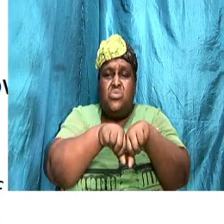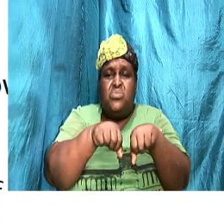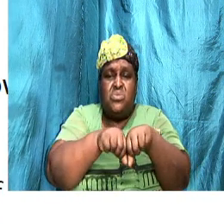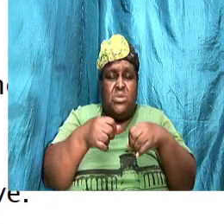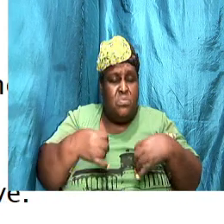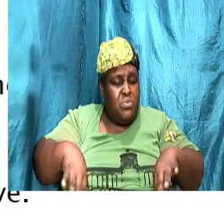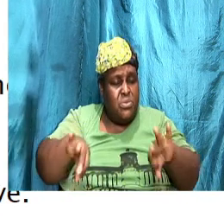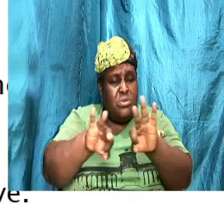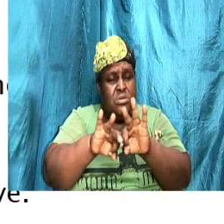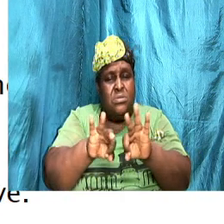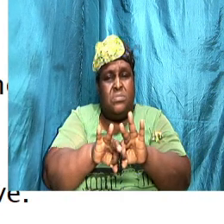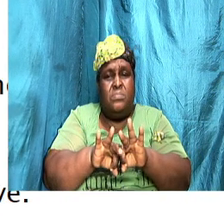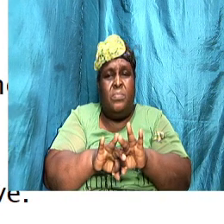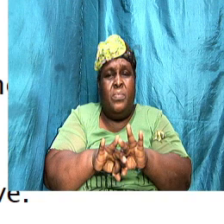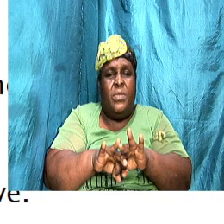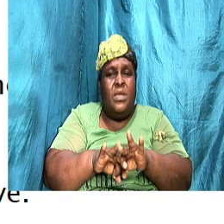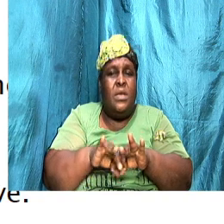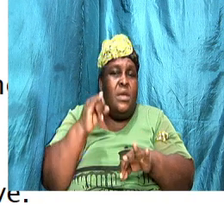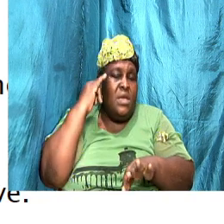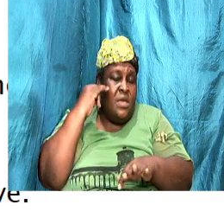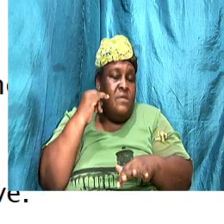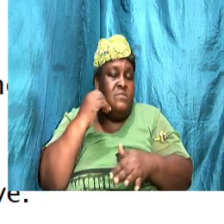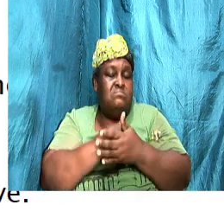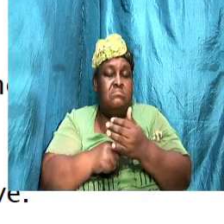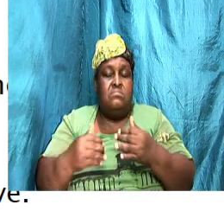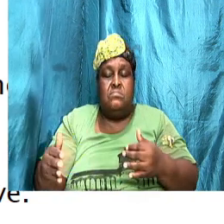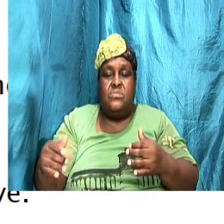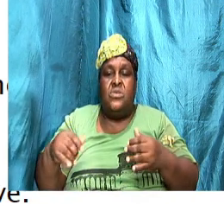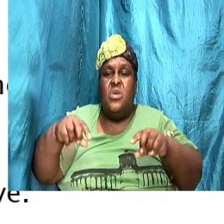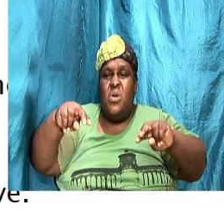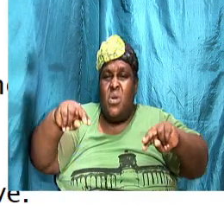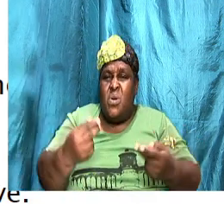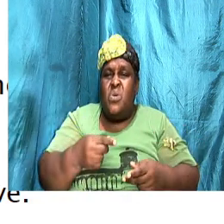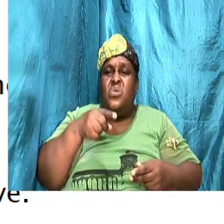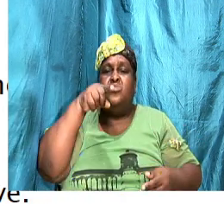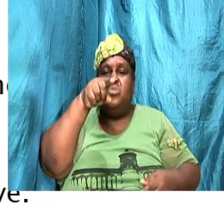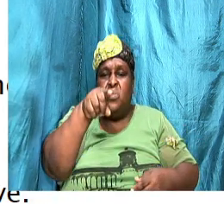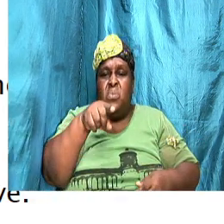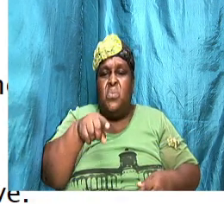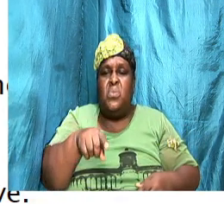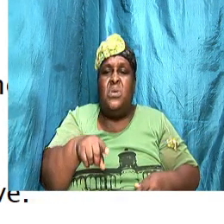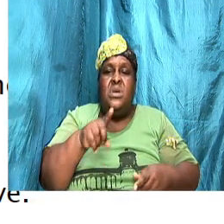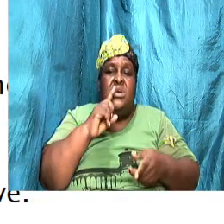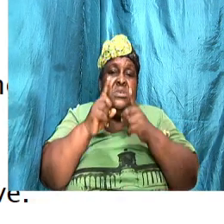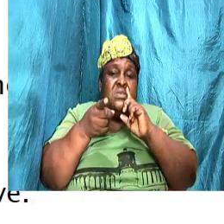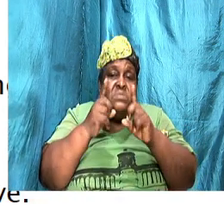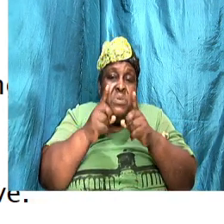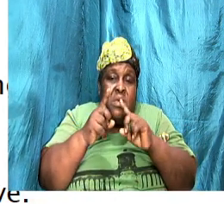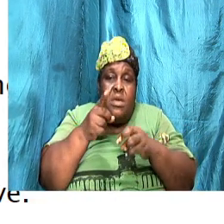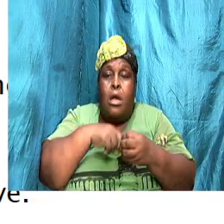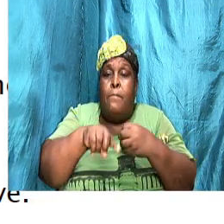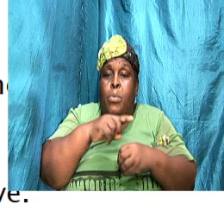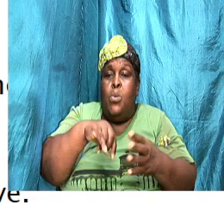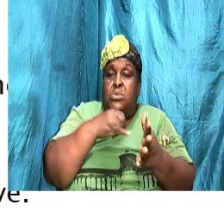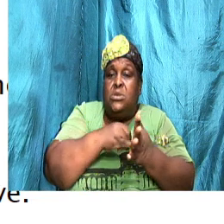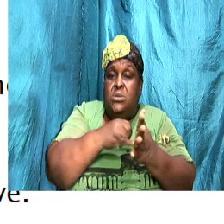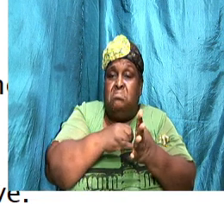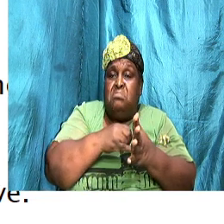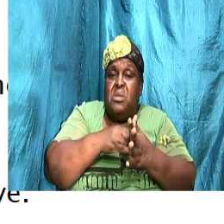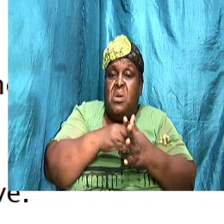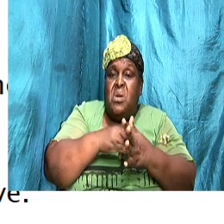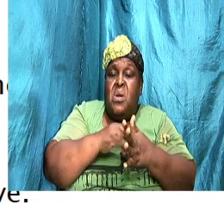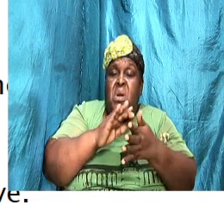Importantly, if something hurts you, deal with it at the earliest convenient time.